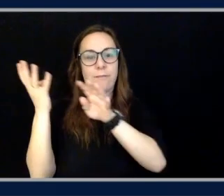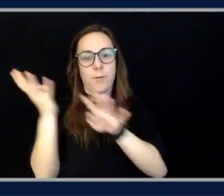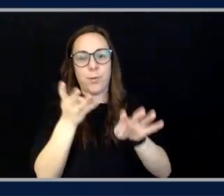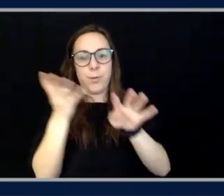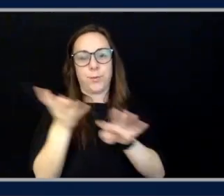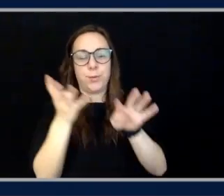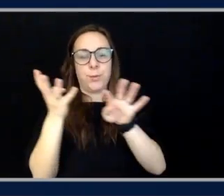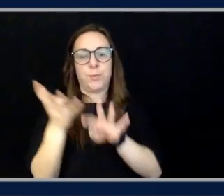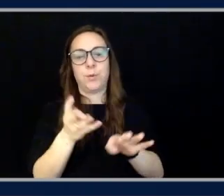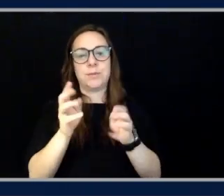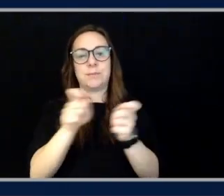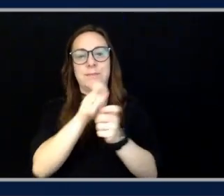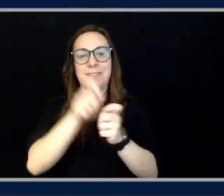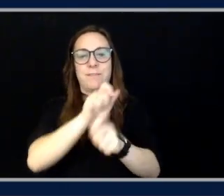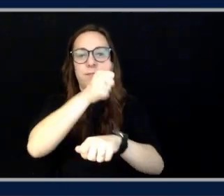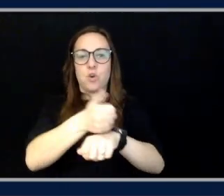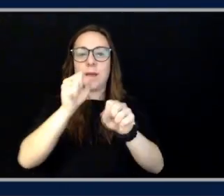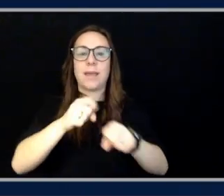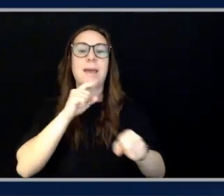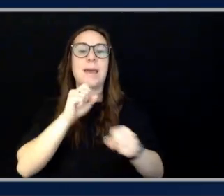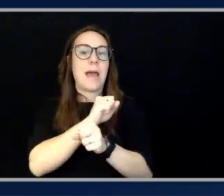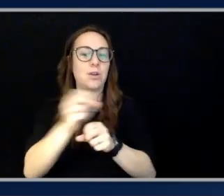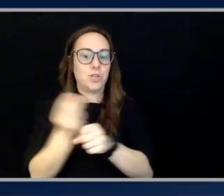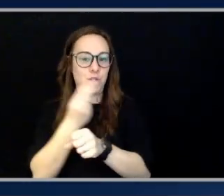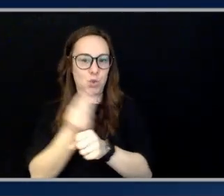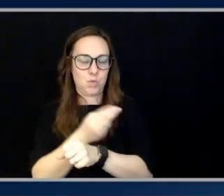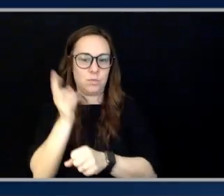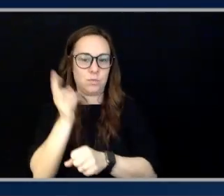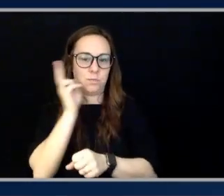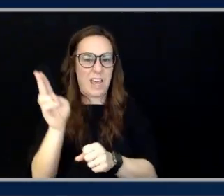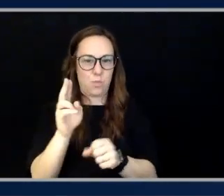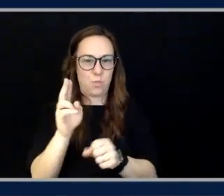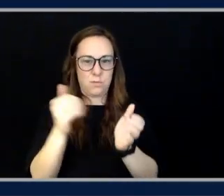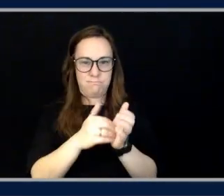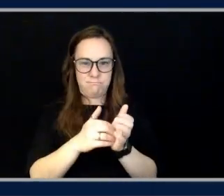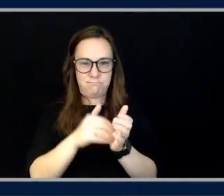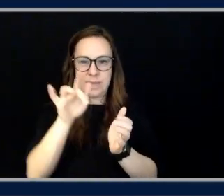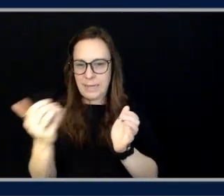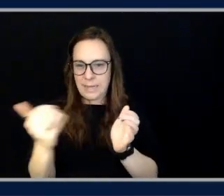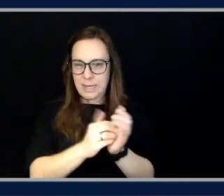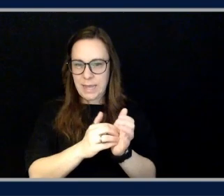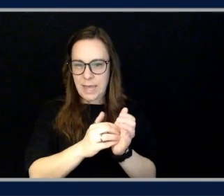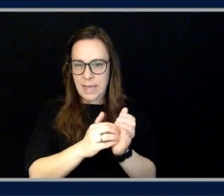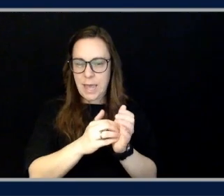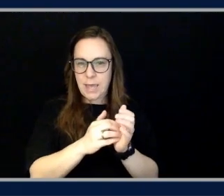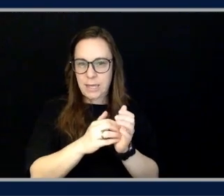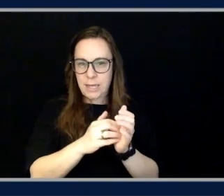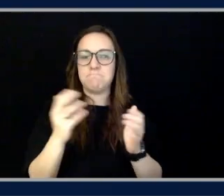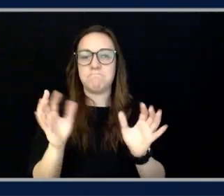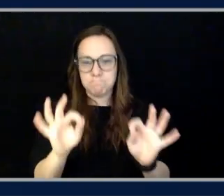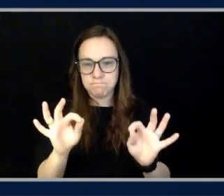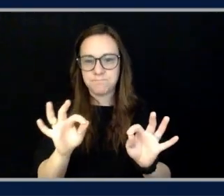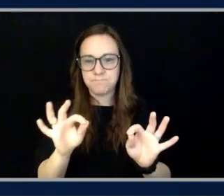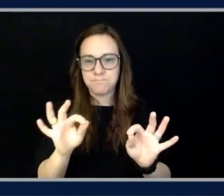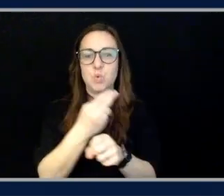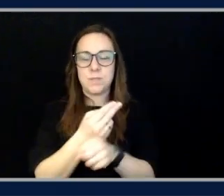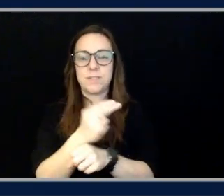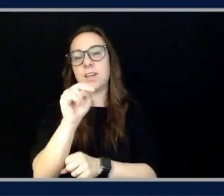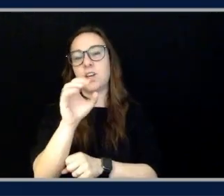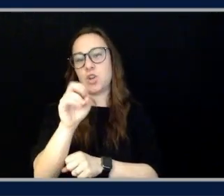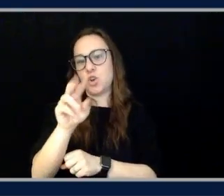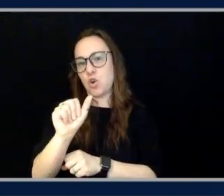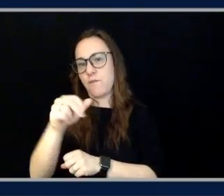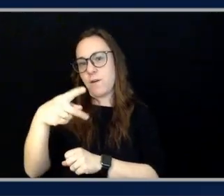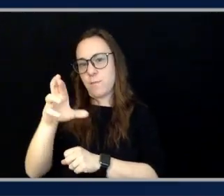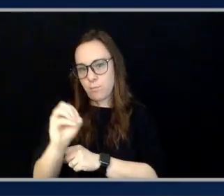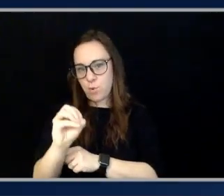So let's go do that. So again, I'm just going to refresh this. Using again Nova Pro, I'm just going to take the image and use